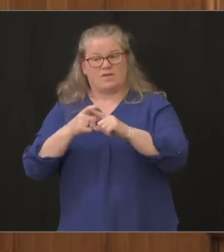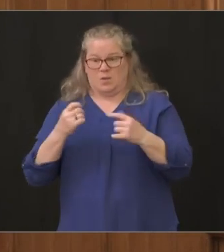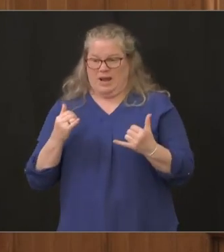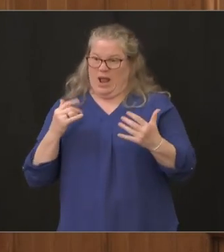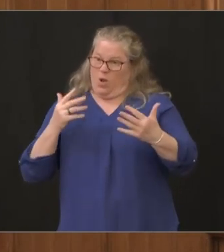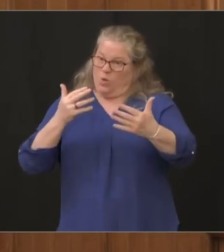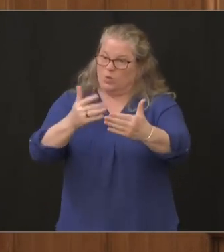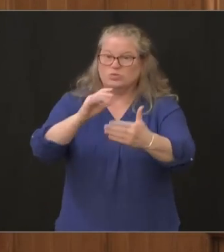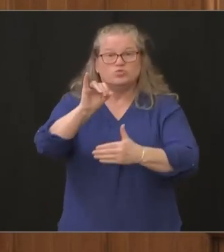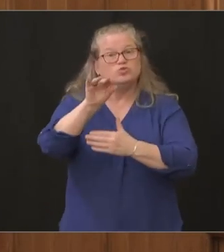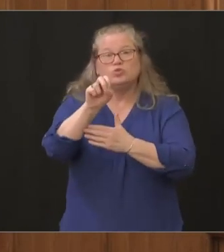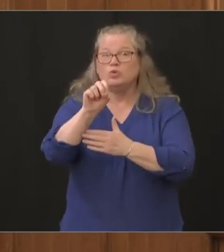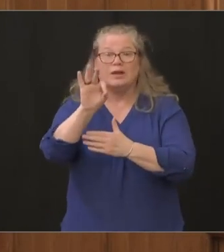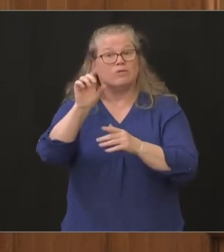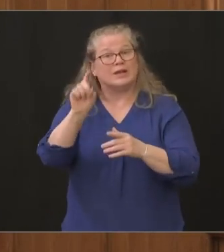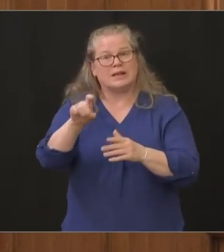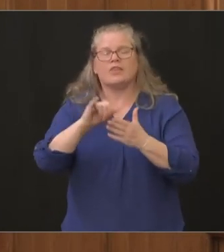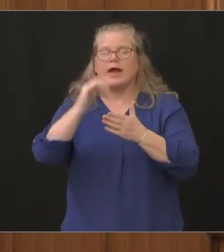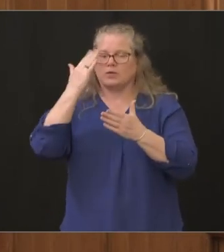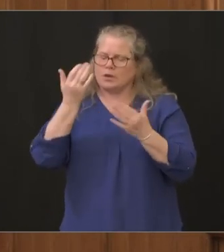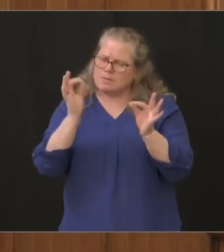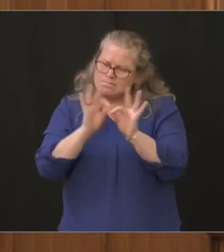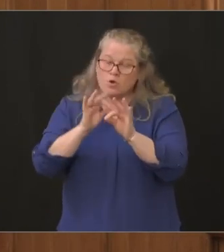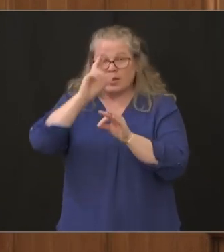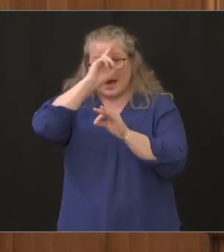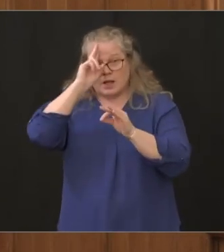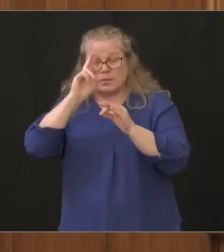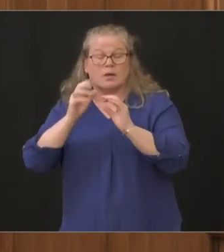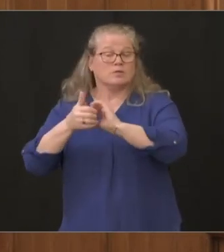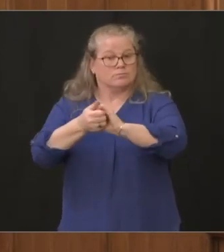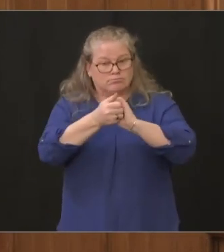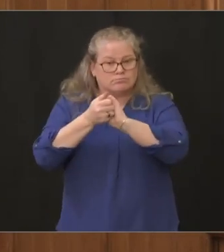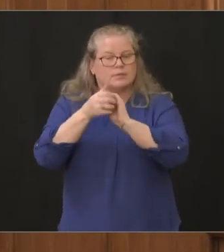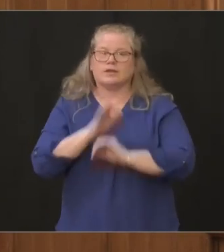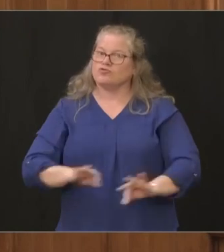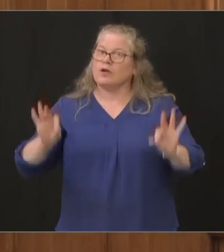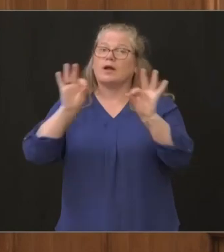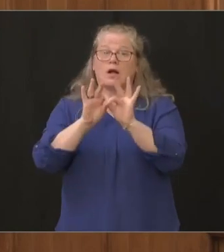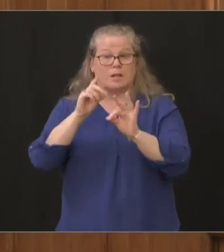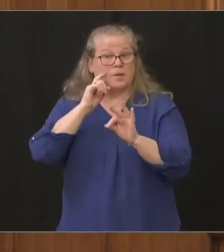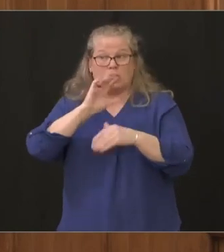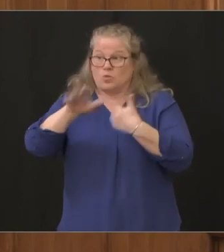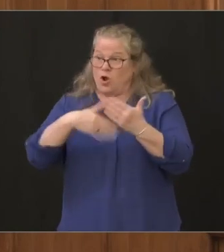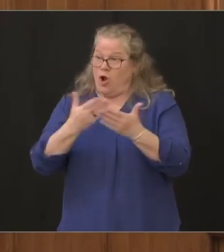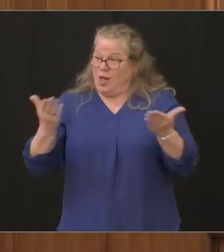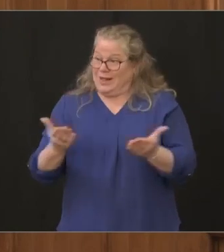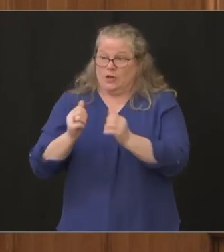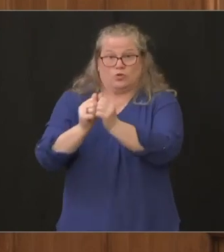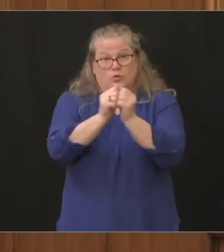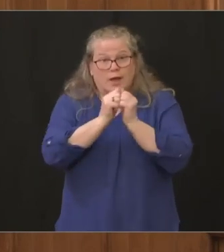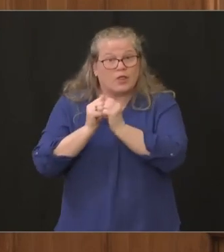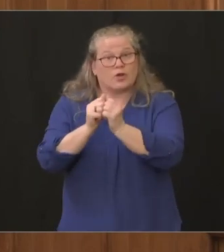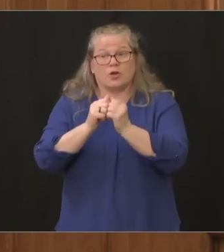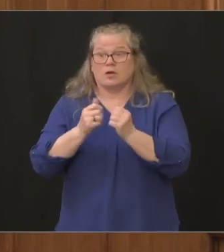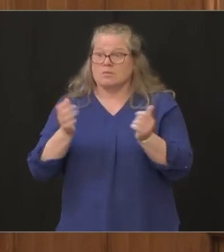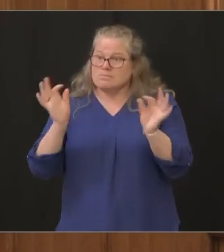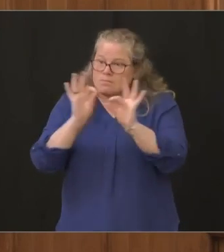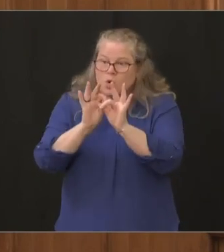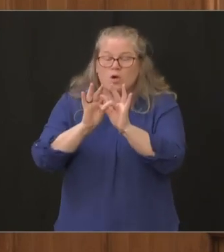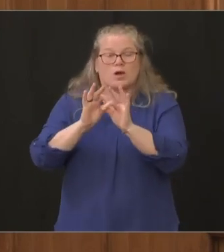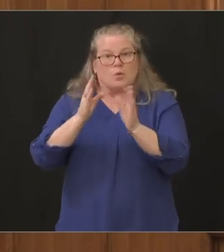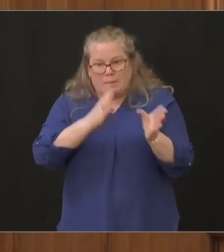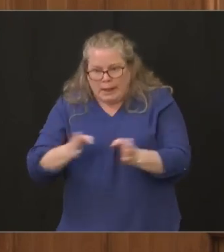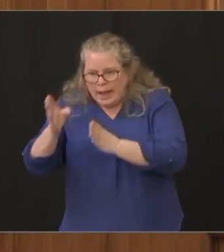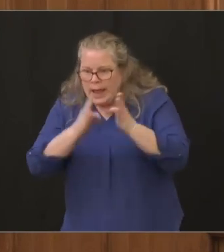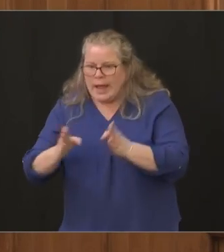coordination across all the hospitals in the state becomes really critical because we're in this together and we have to make certain that that level of planning and the rigor